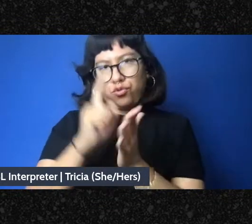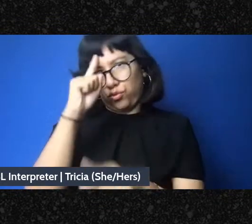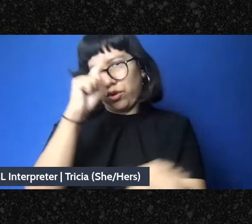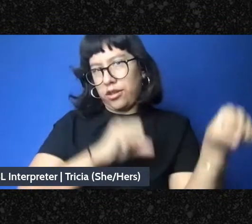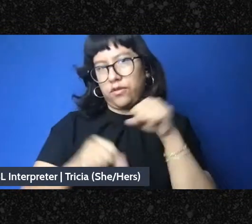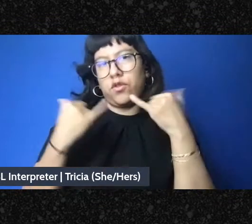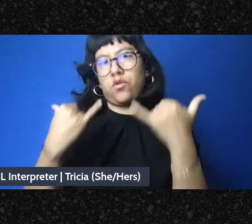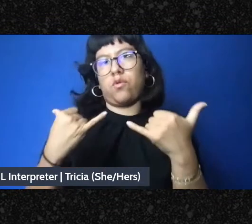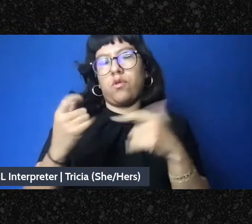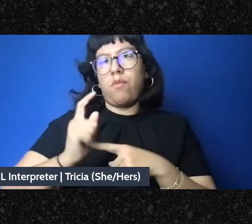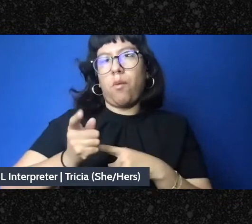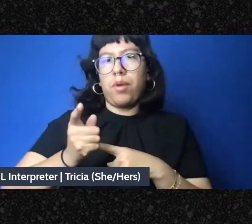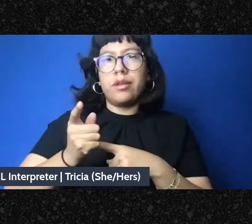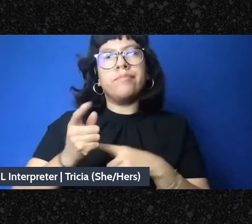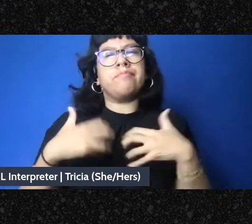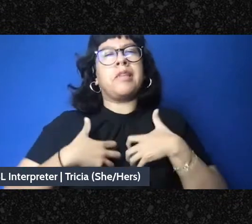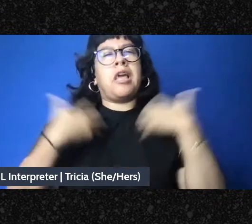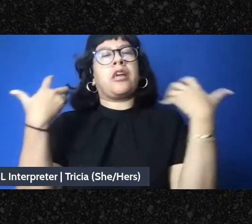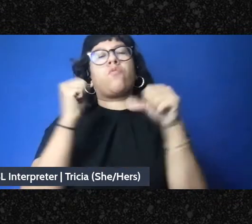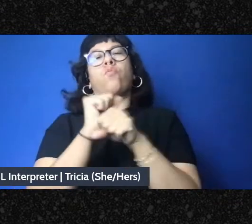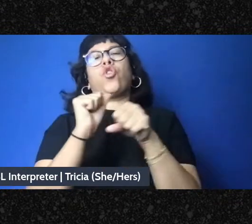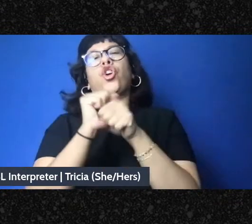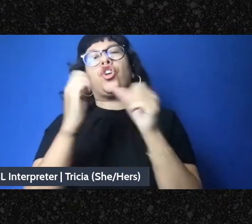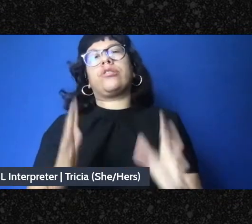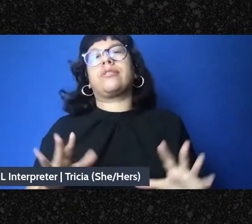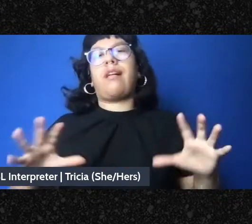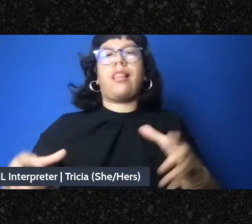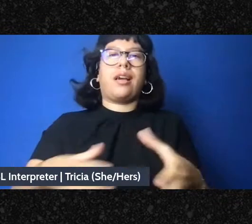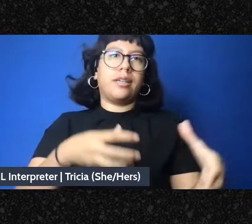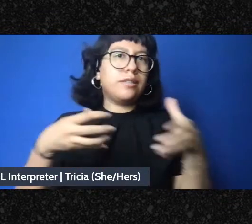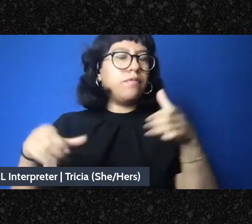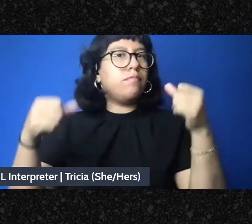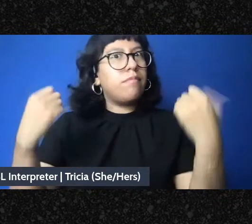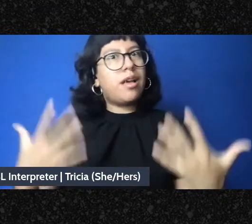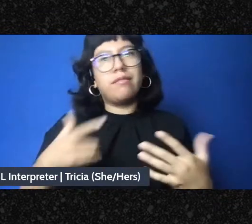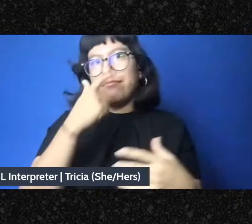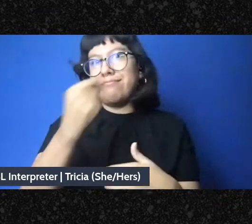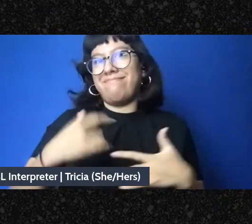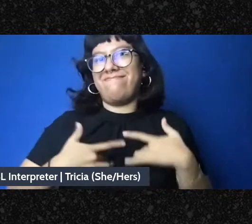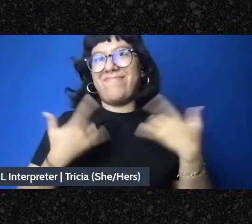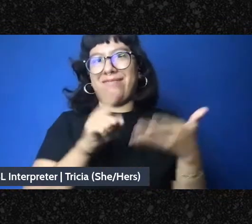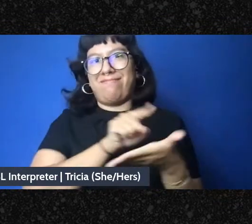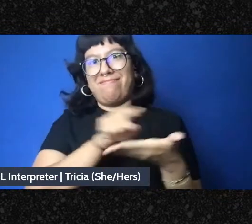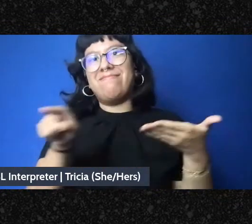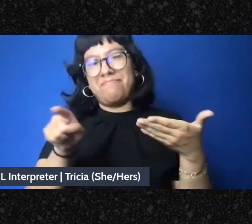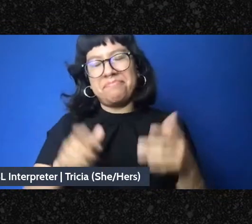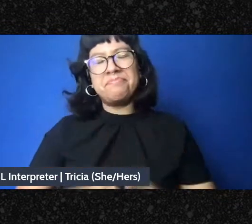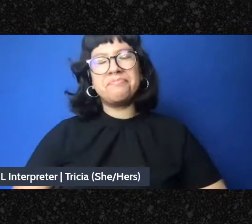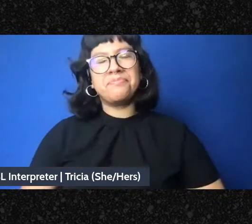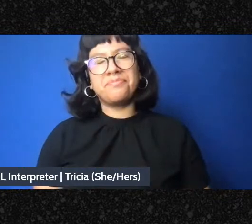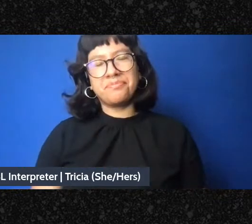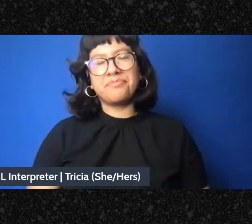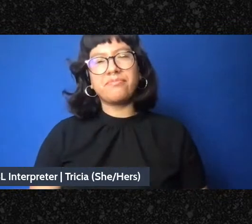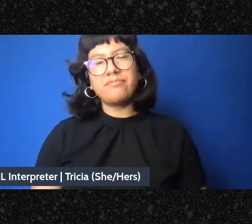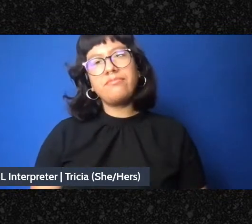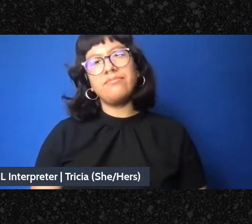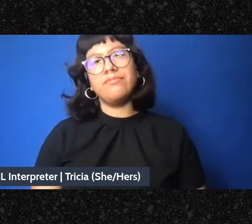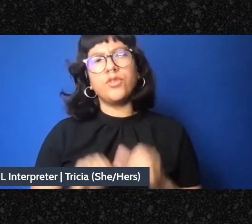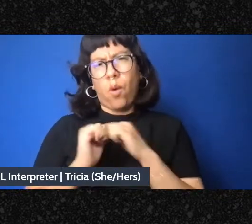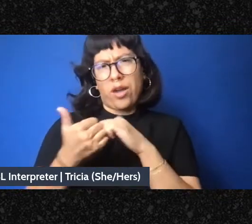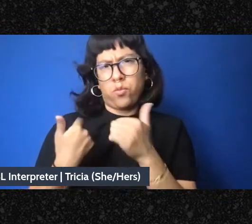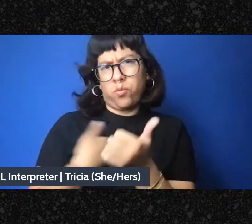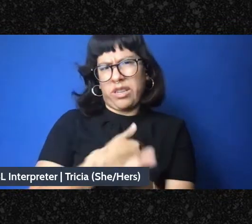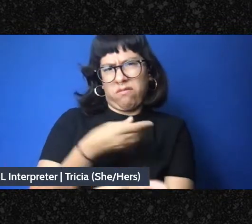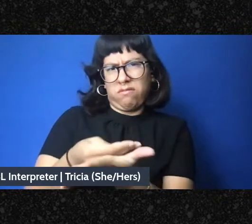by the Angry Workers Collective. So a lot of very interesting stuff. How do we fund this?